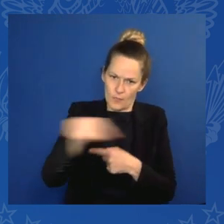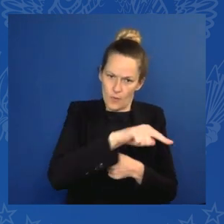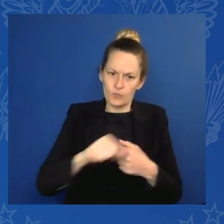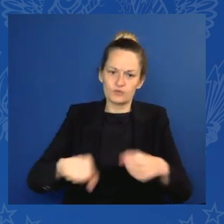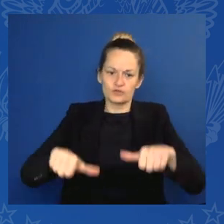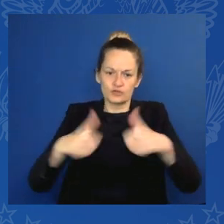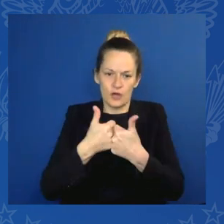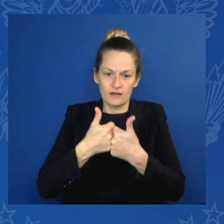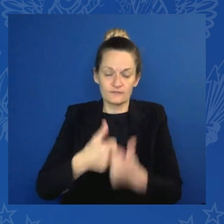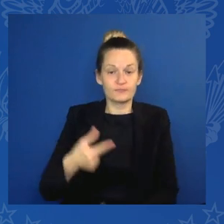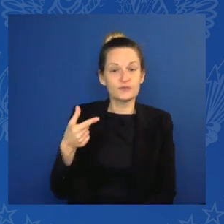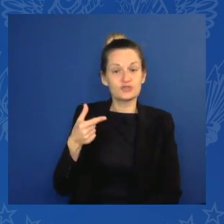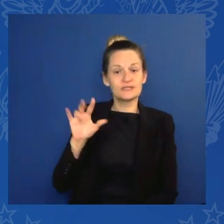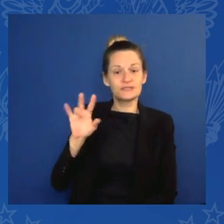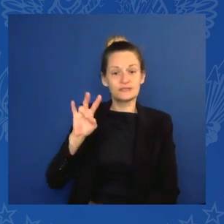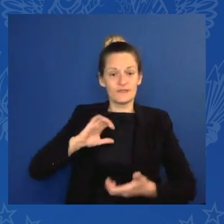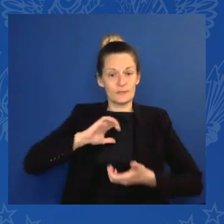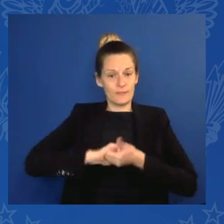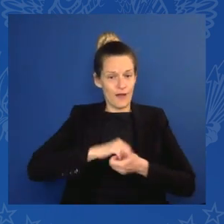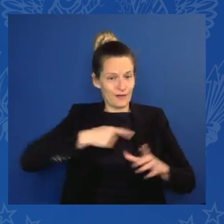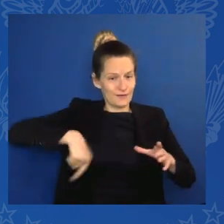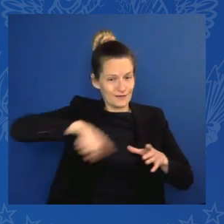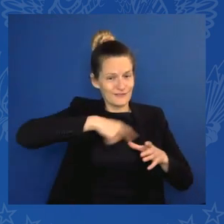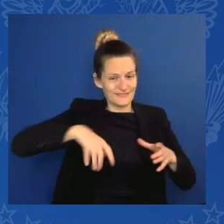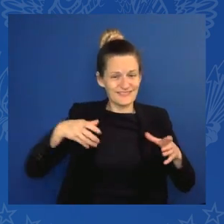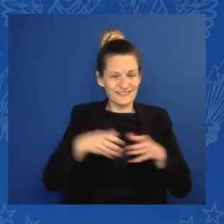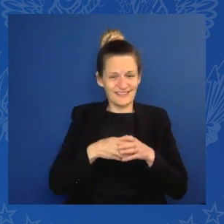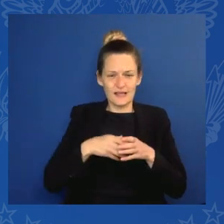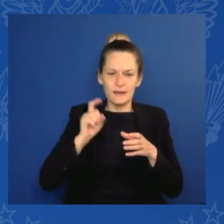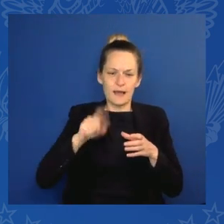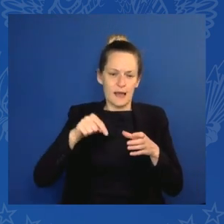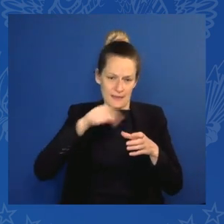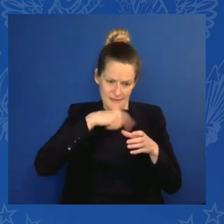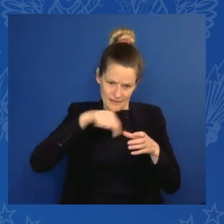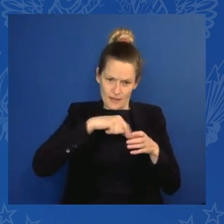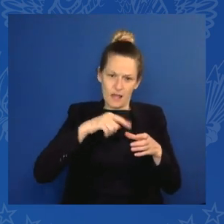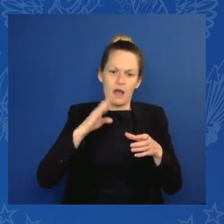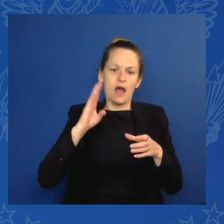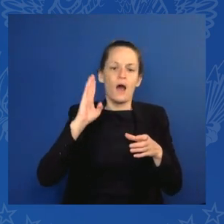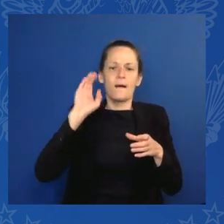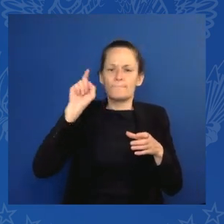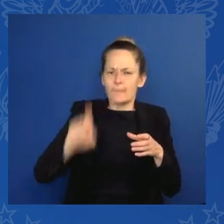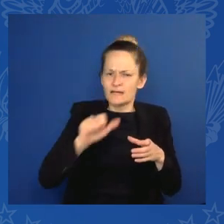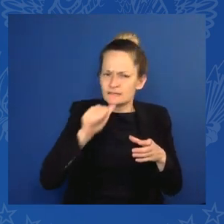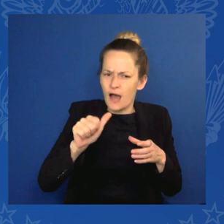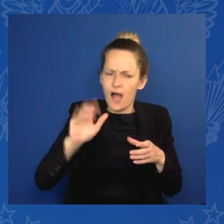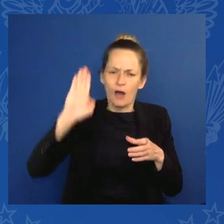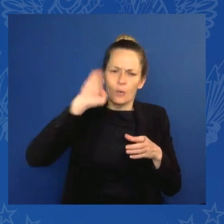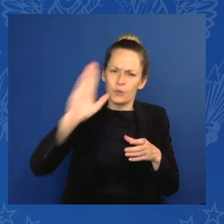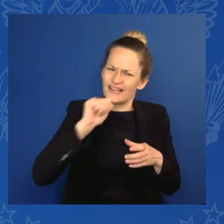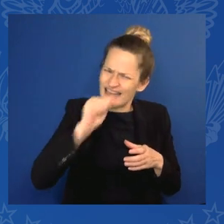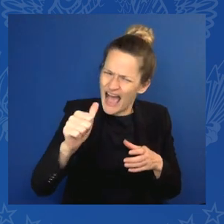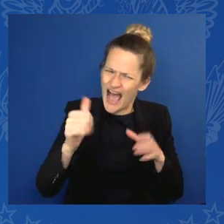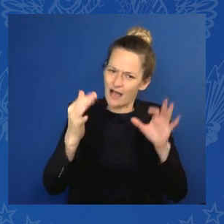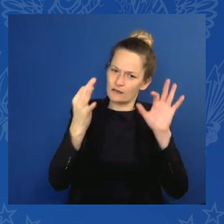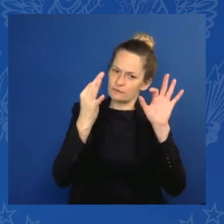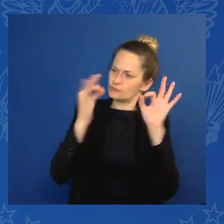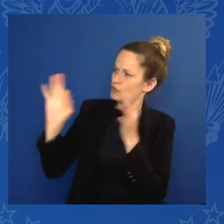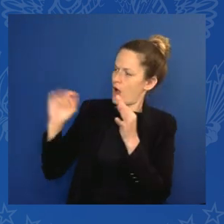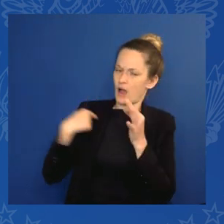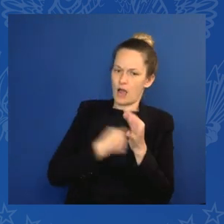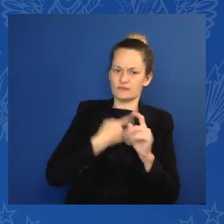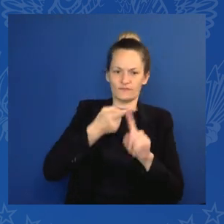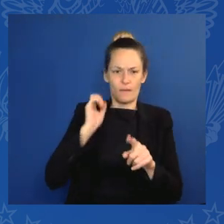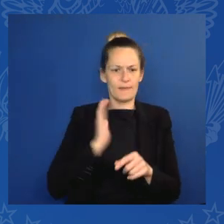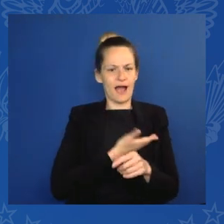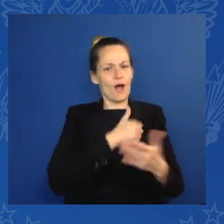and it will not divert us away from our affirmative agenda to show the world that democracies, when